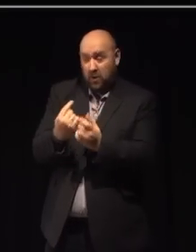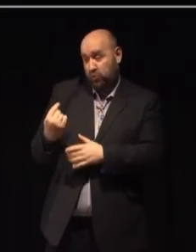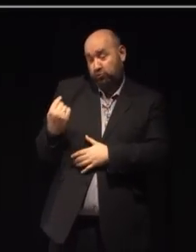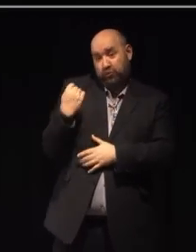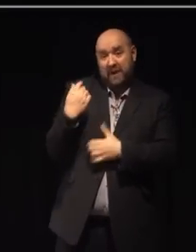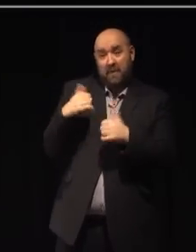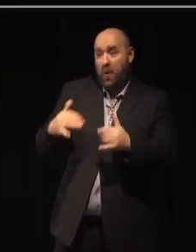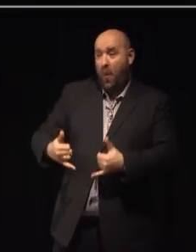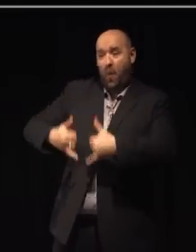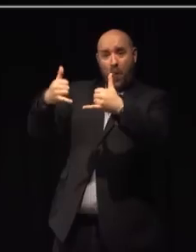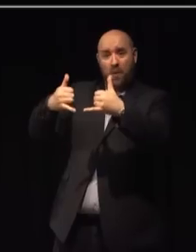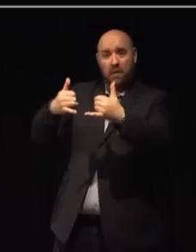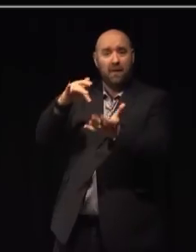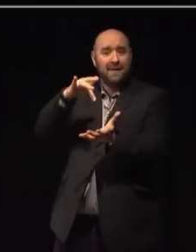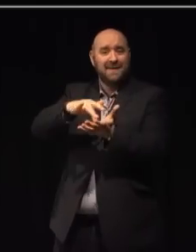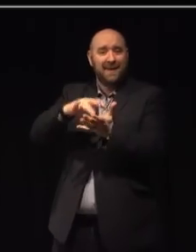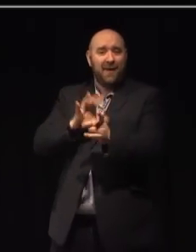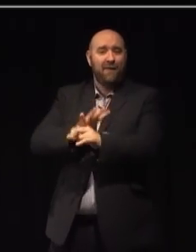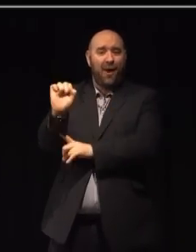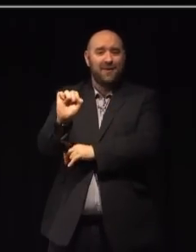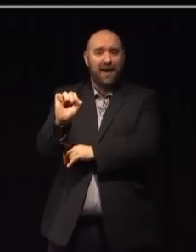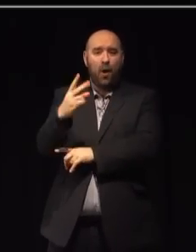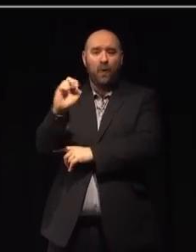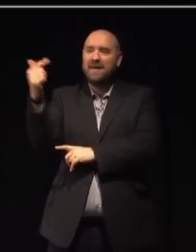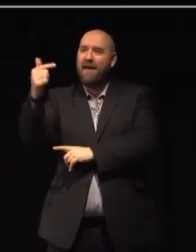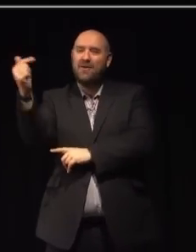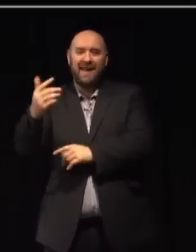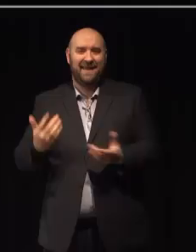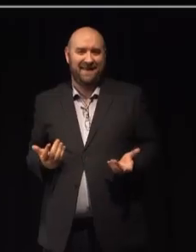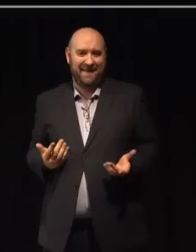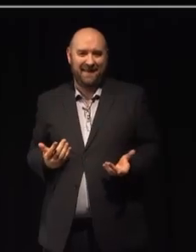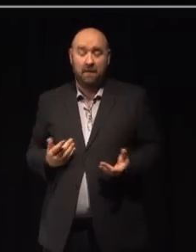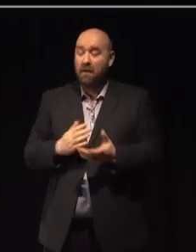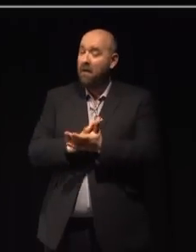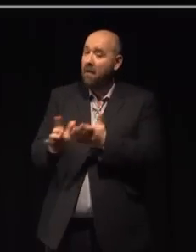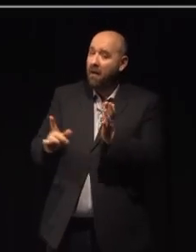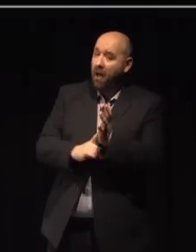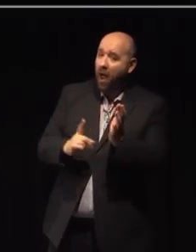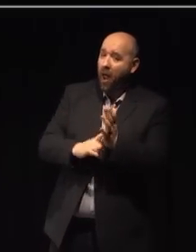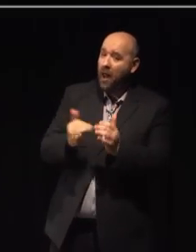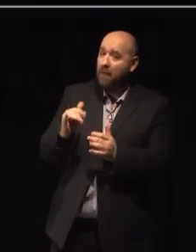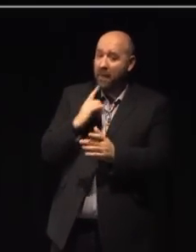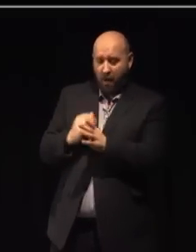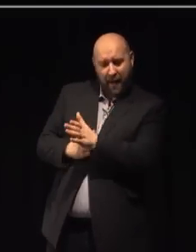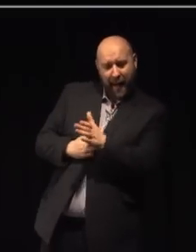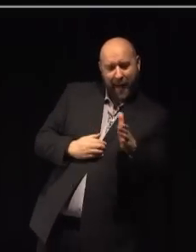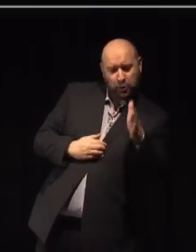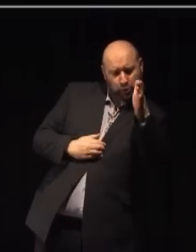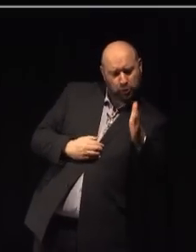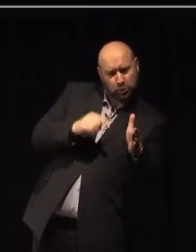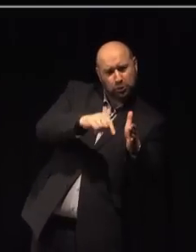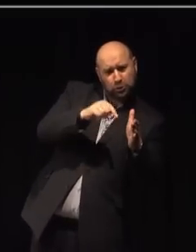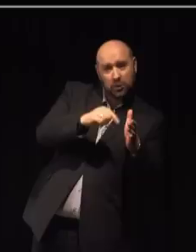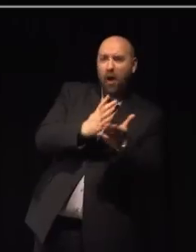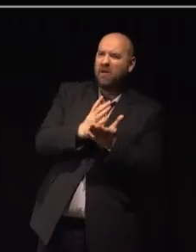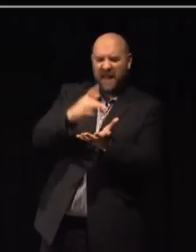award of the title City of Culture for 2017. Hull may be at the edge of England, but it's at the centre